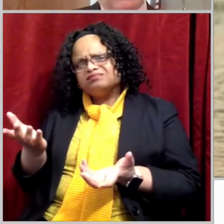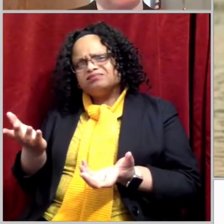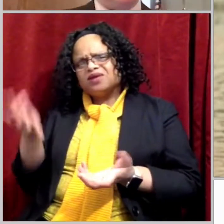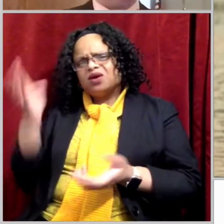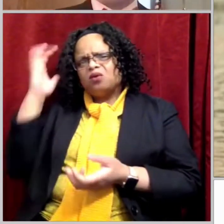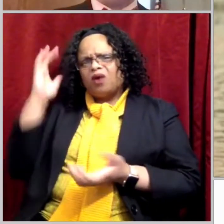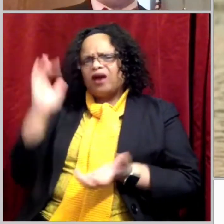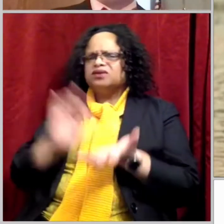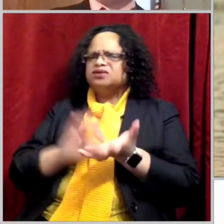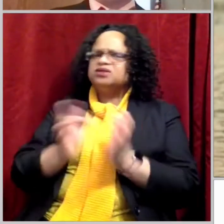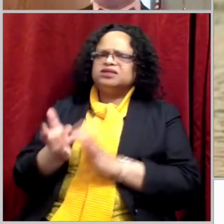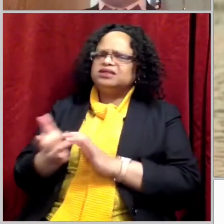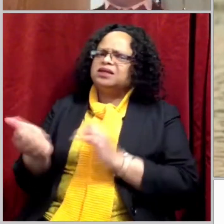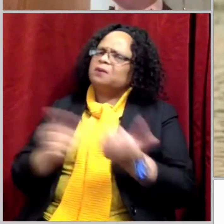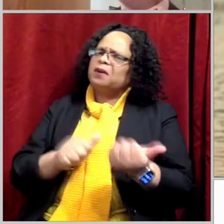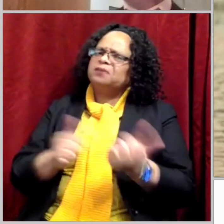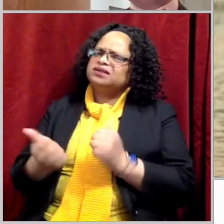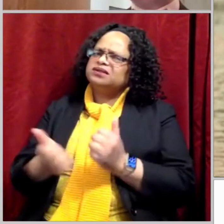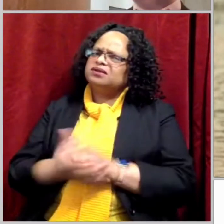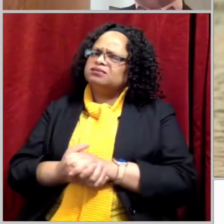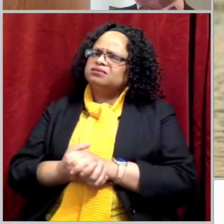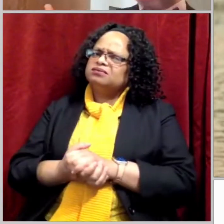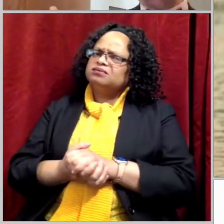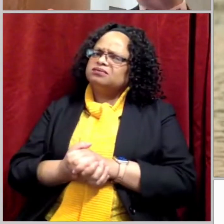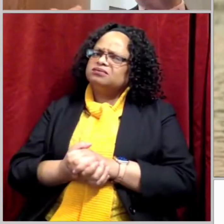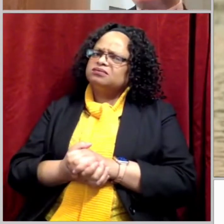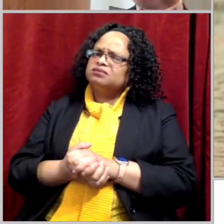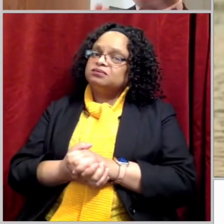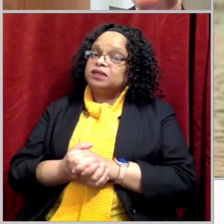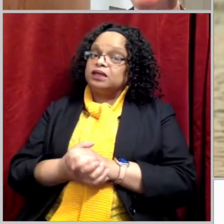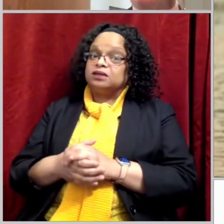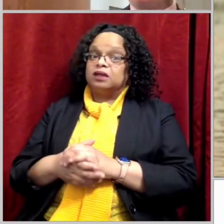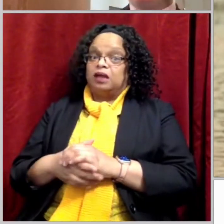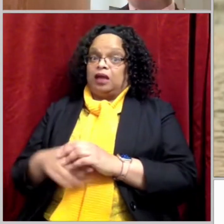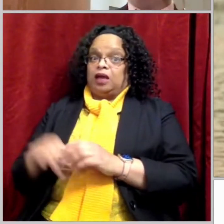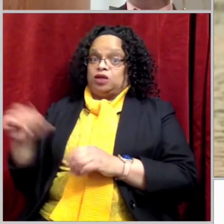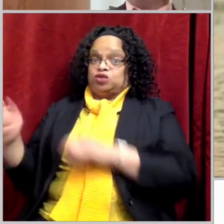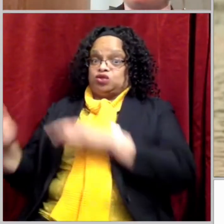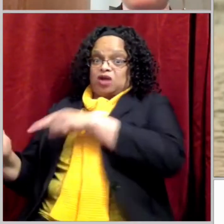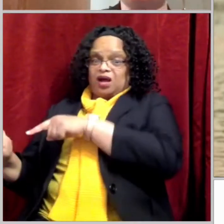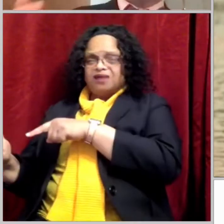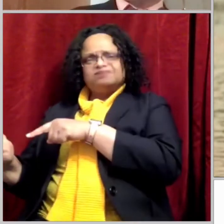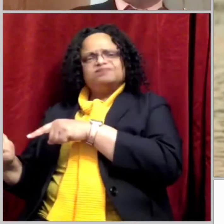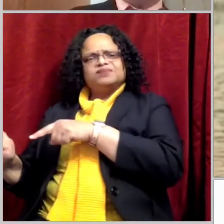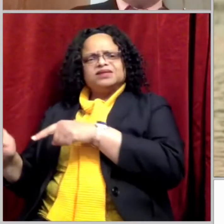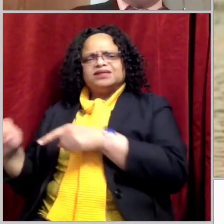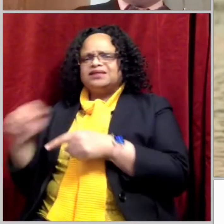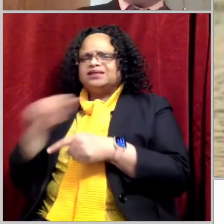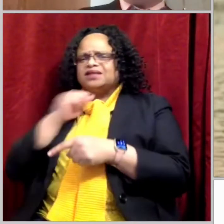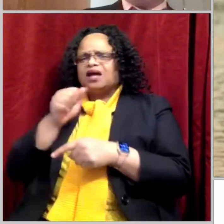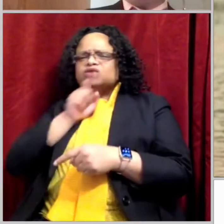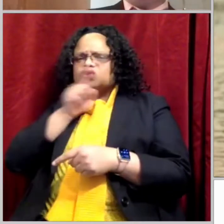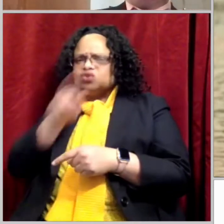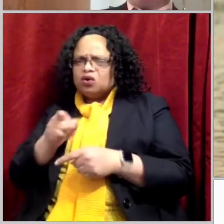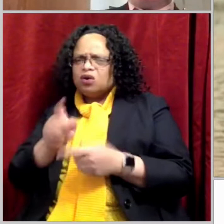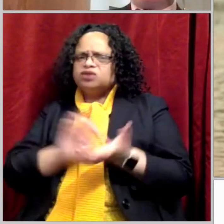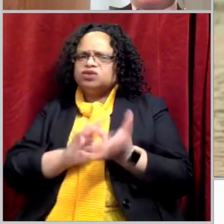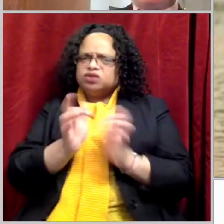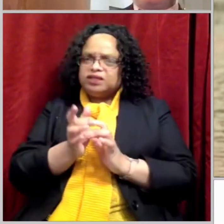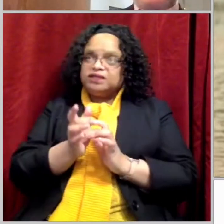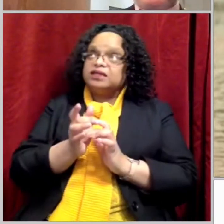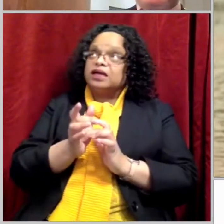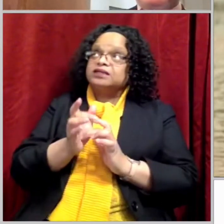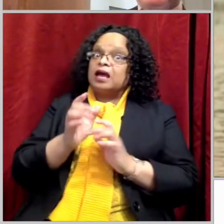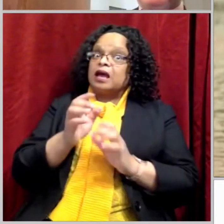of Jesus' baptism? Because even John said, even if John at this point wasn't quite sure that Jesus was the